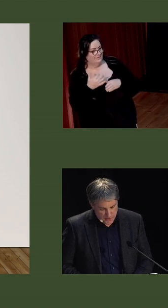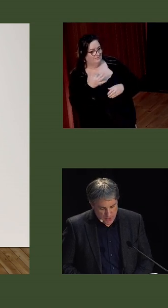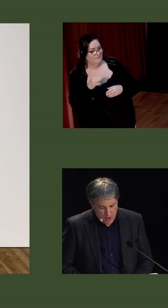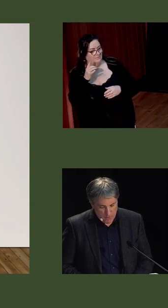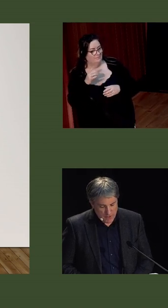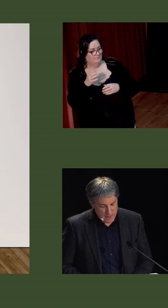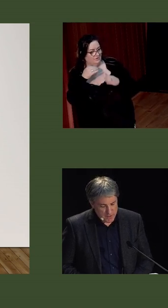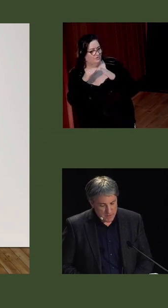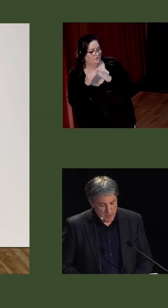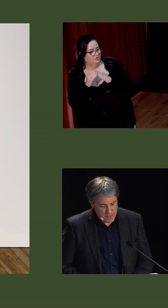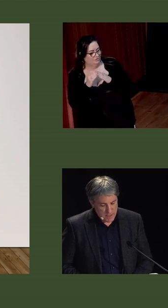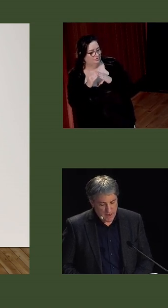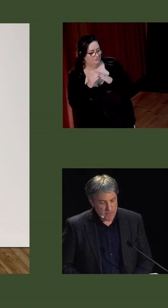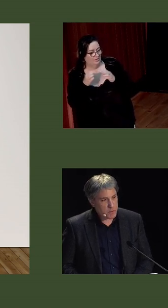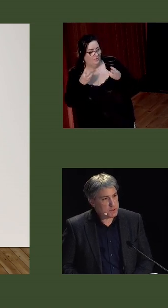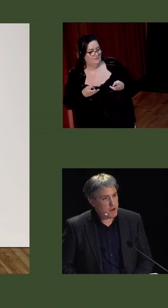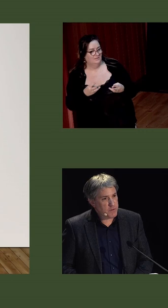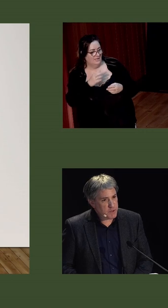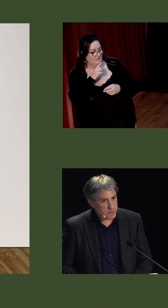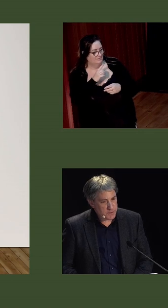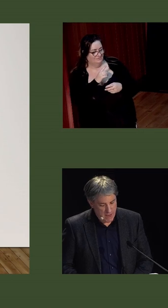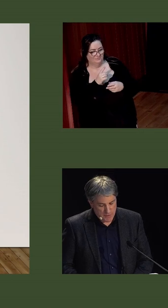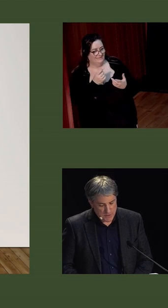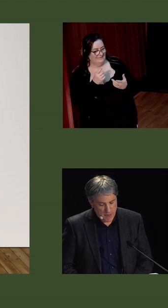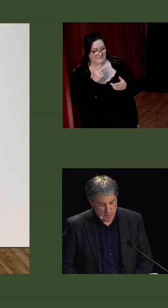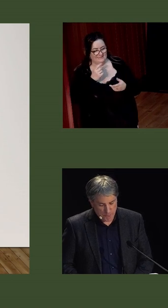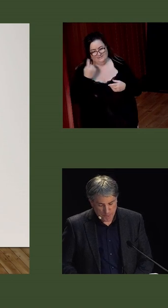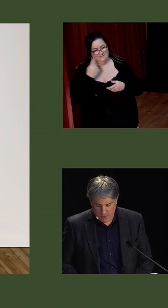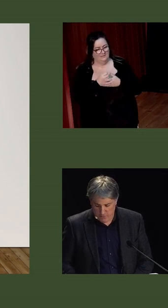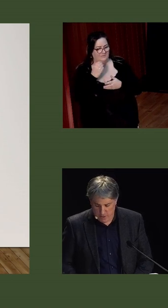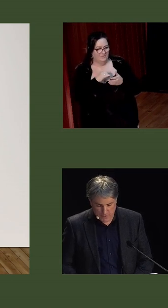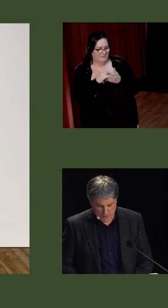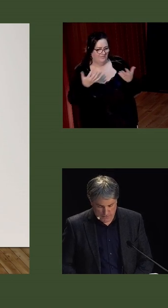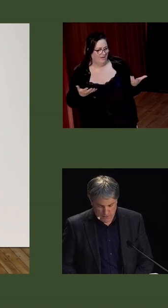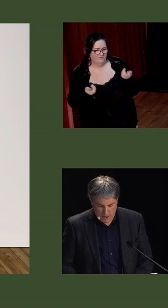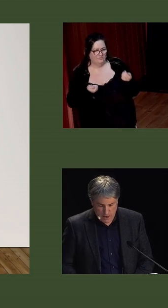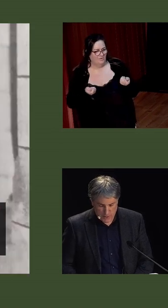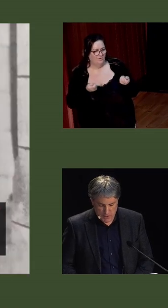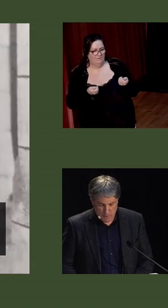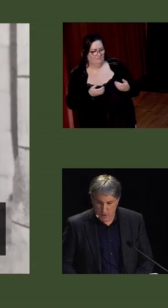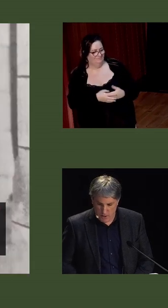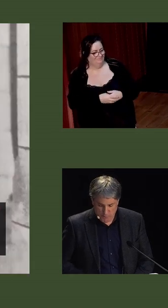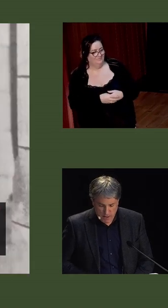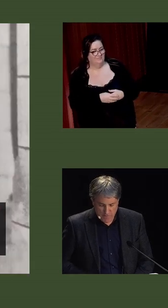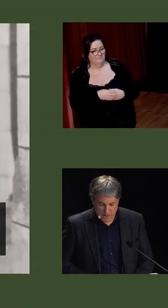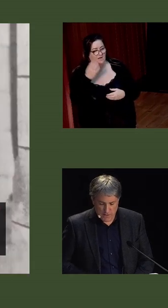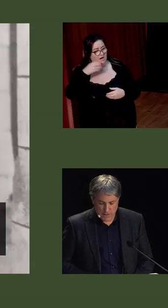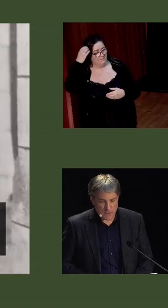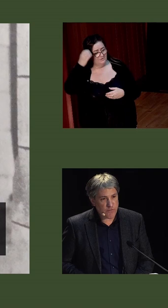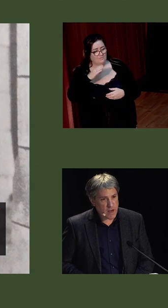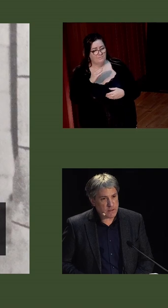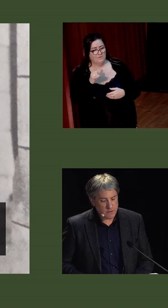reminder to us of the limited political influence of the bishops at this time. For instance, Archbishop Byrne